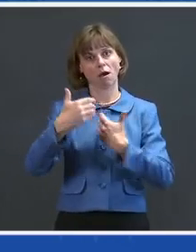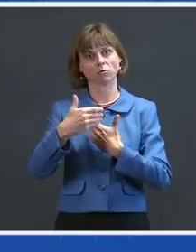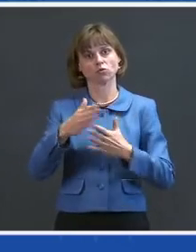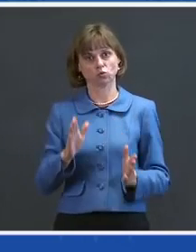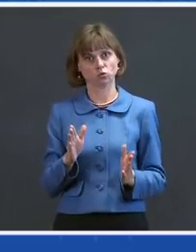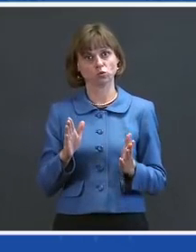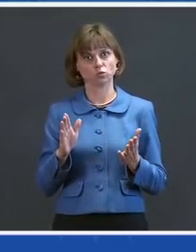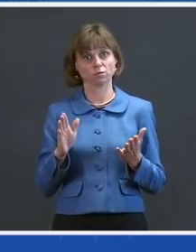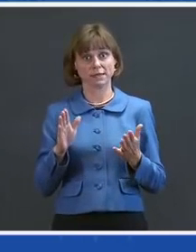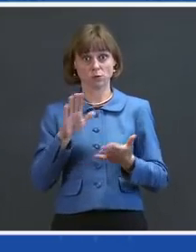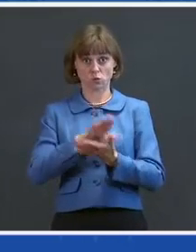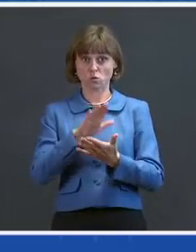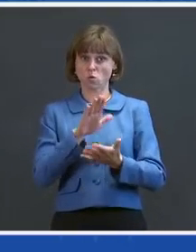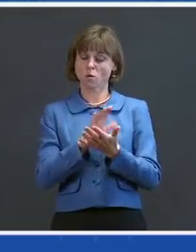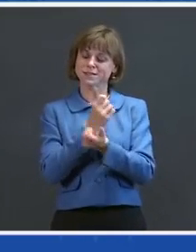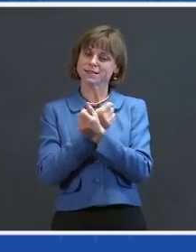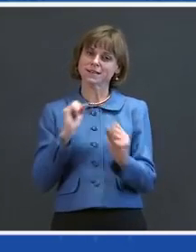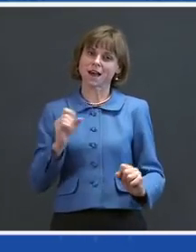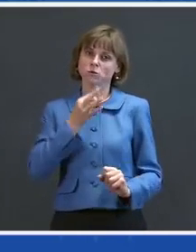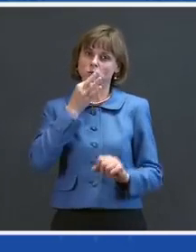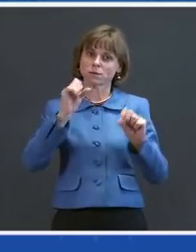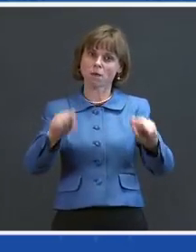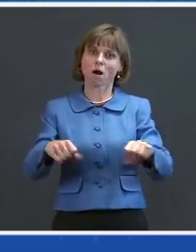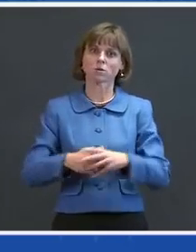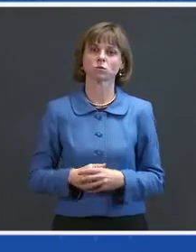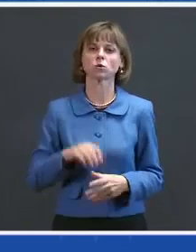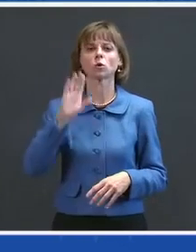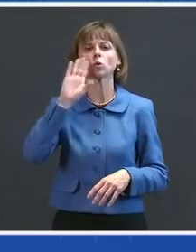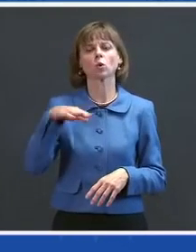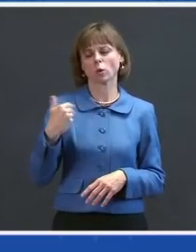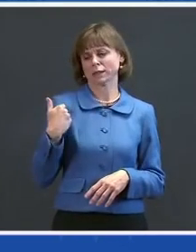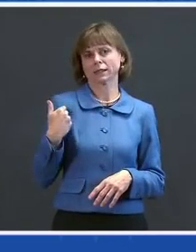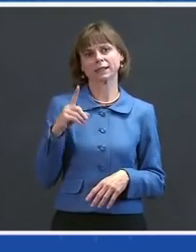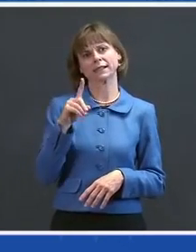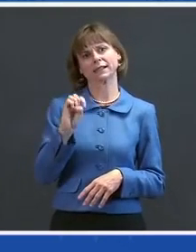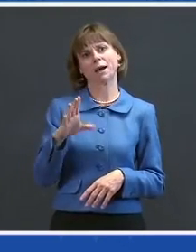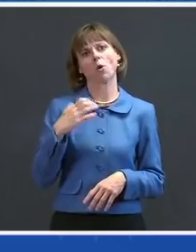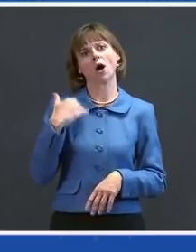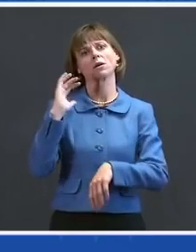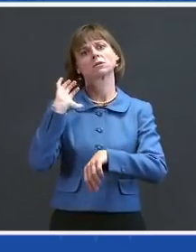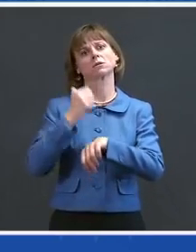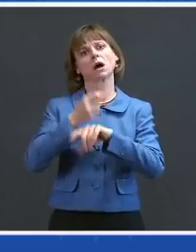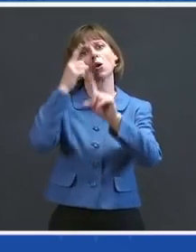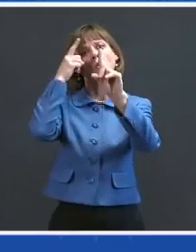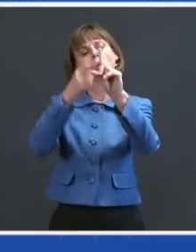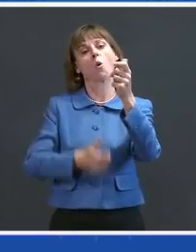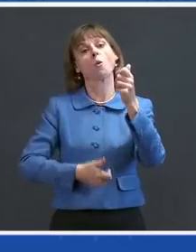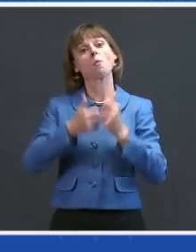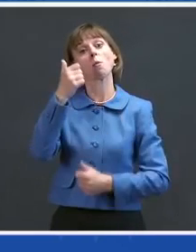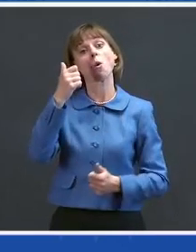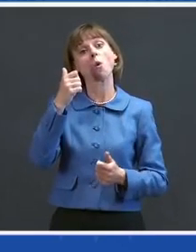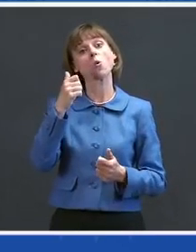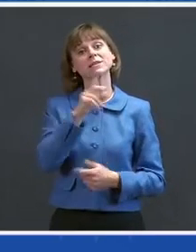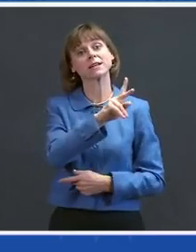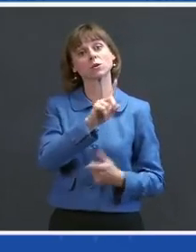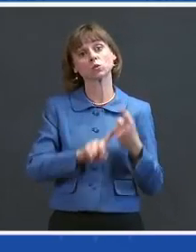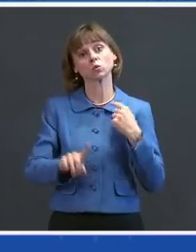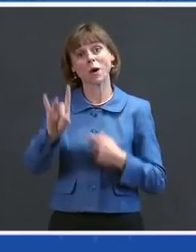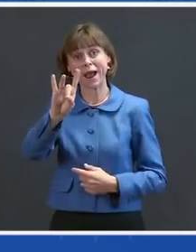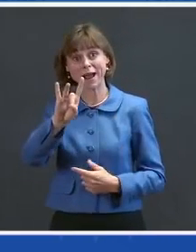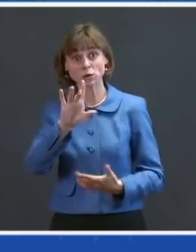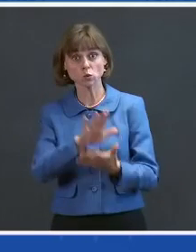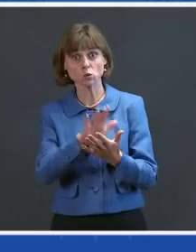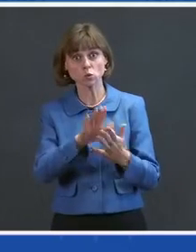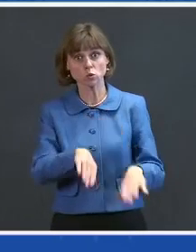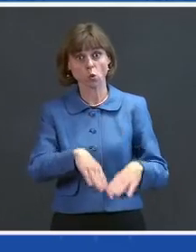As you know, back in December, I set a goal for having a majority of our K-8 schools open